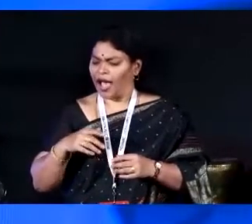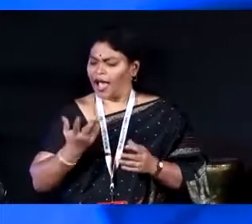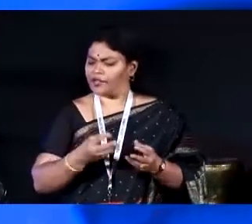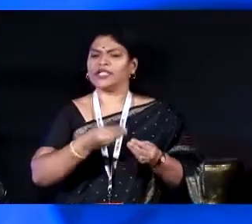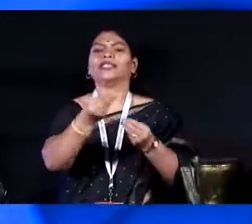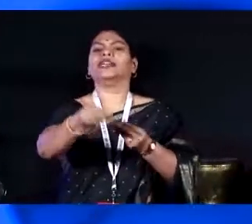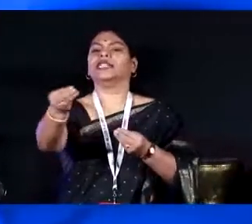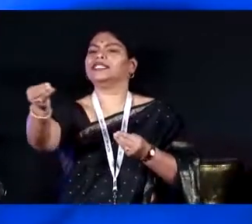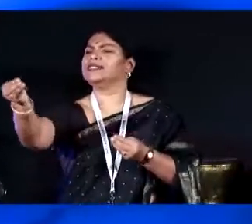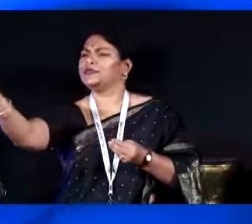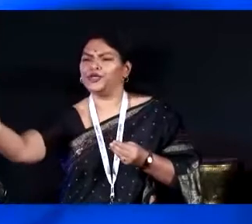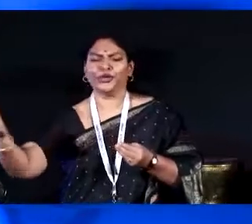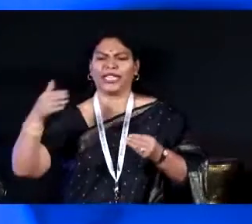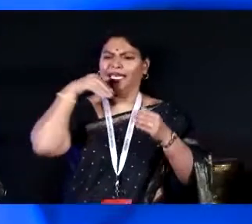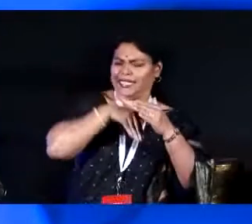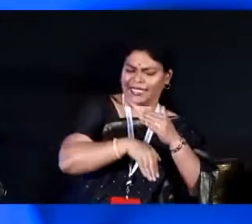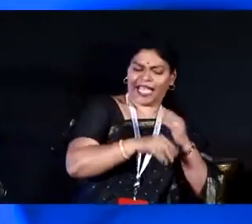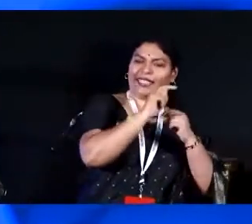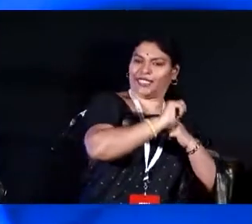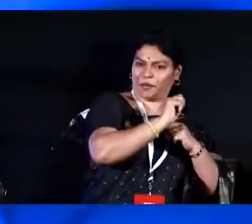bhook se mar gaya.